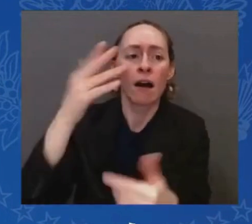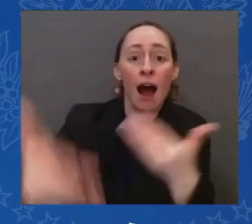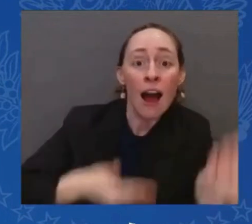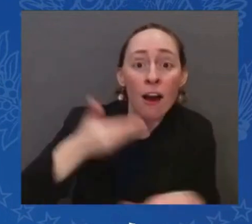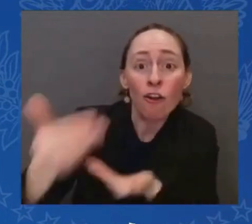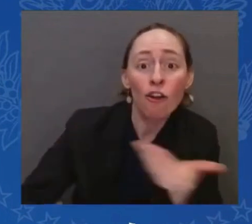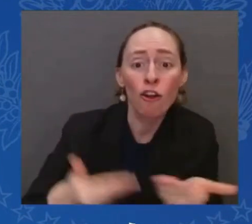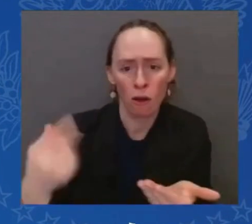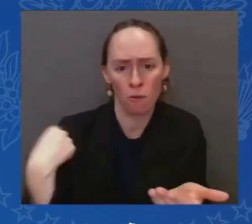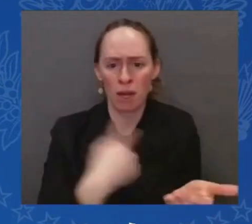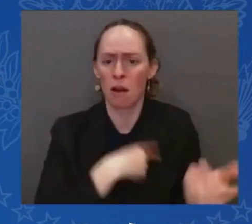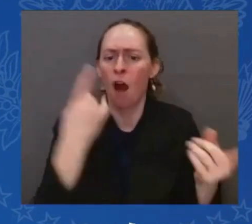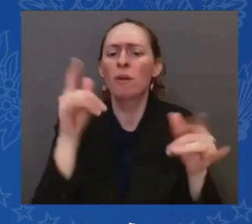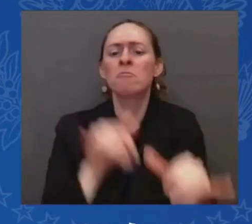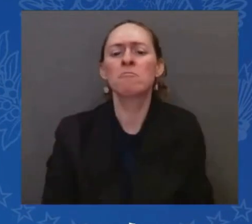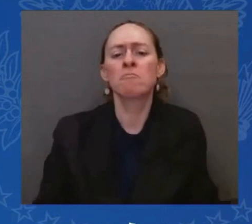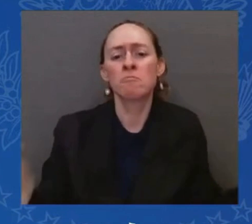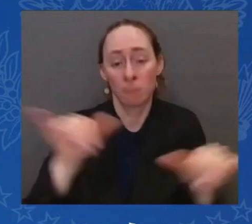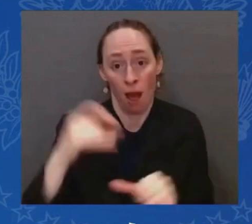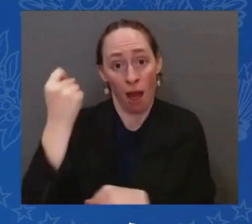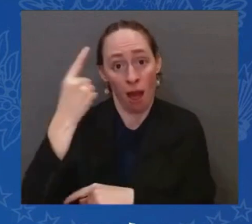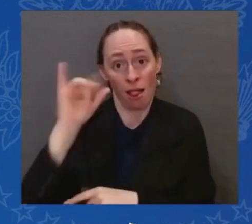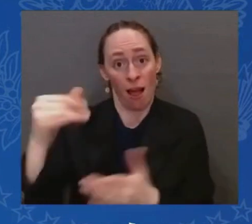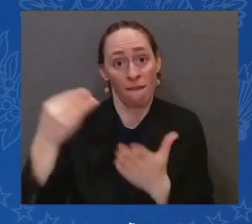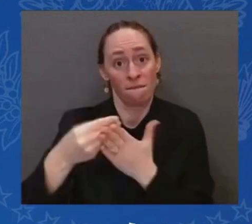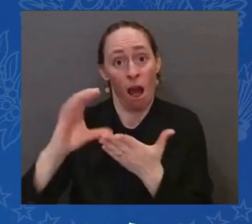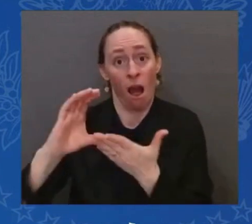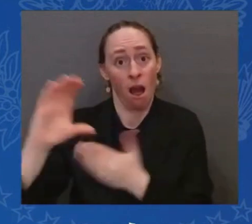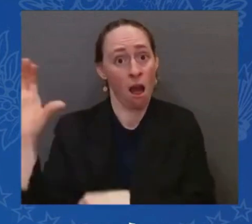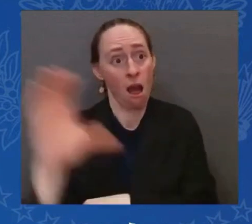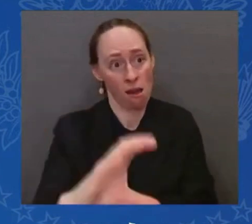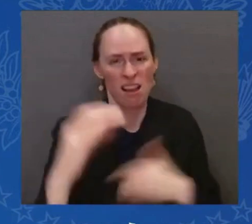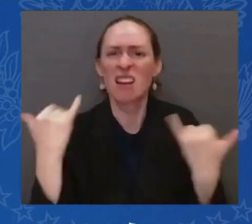budget so tribes can count on it year in and year out.